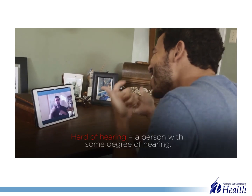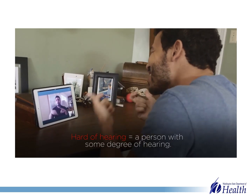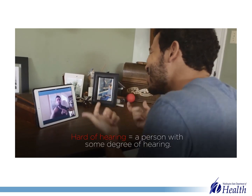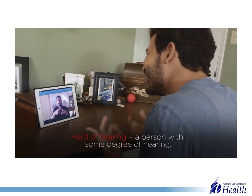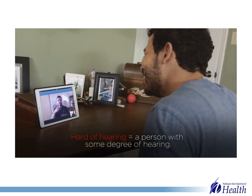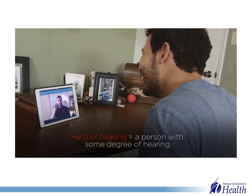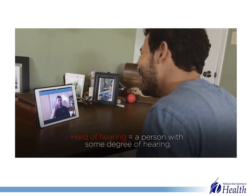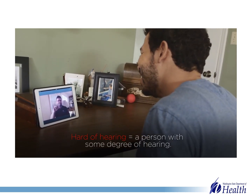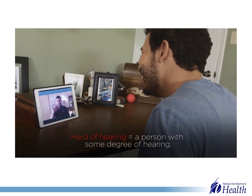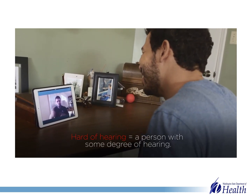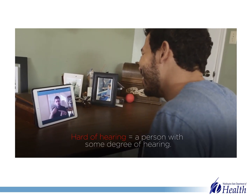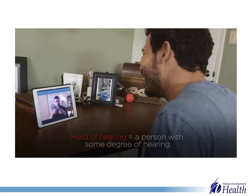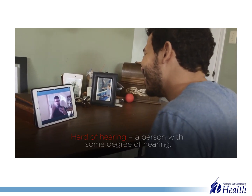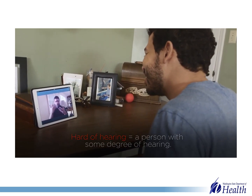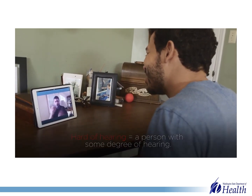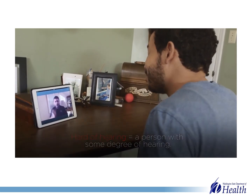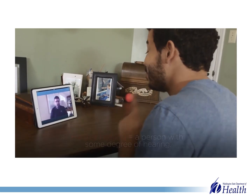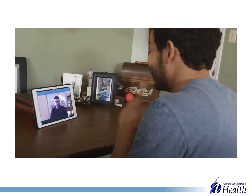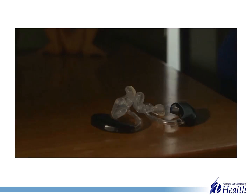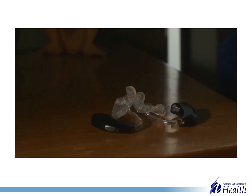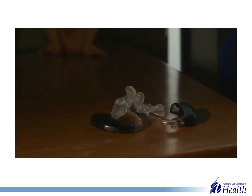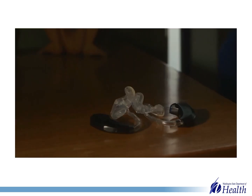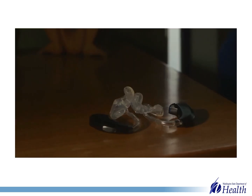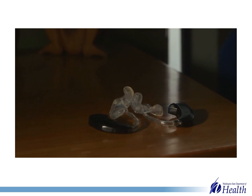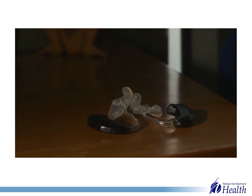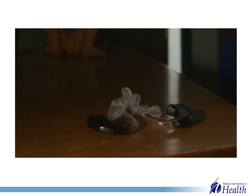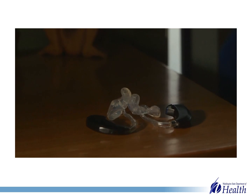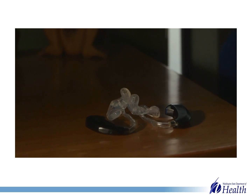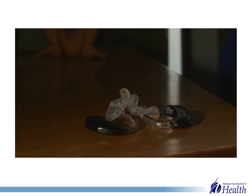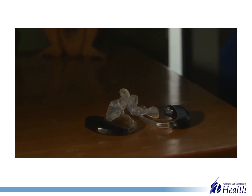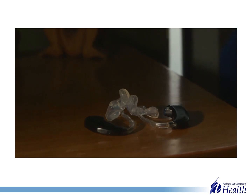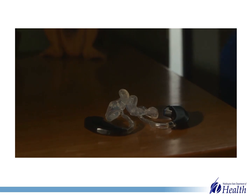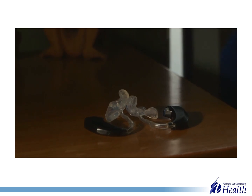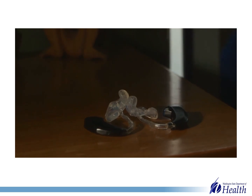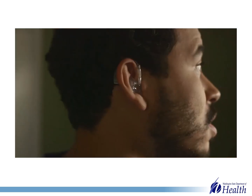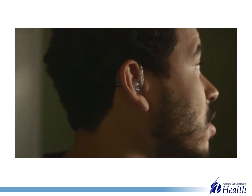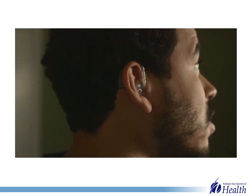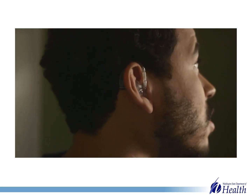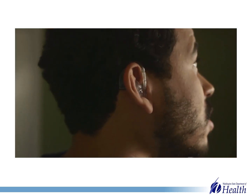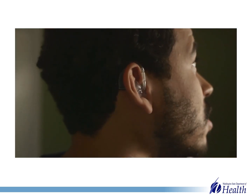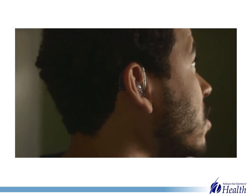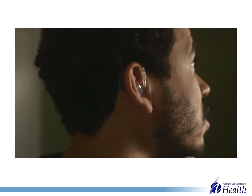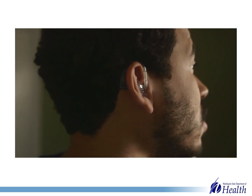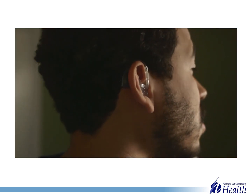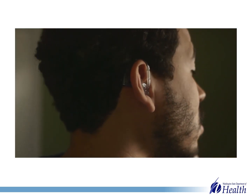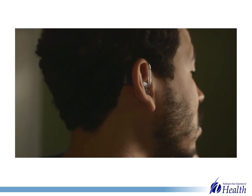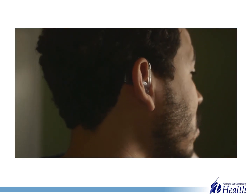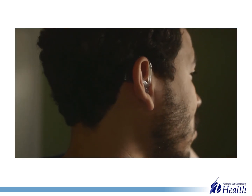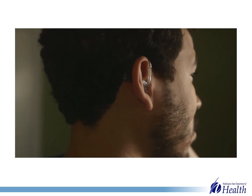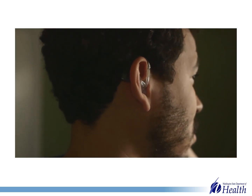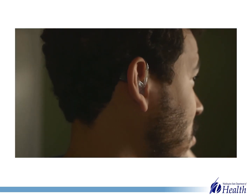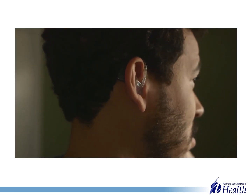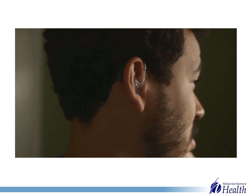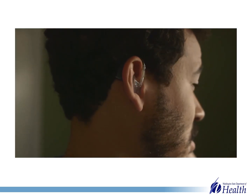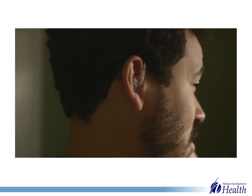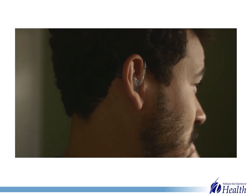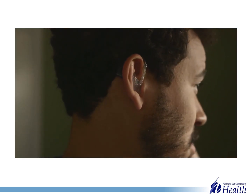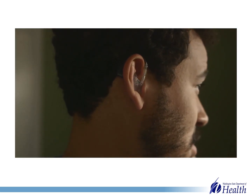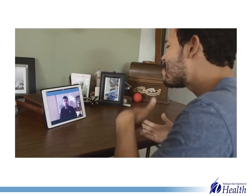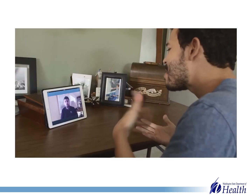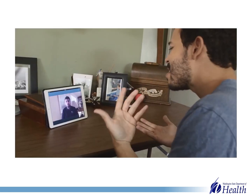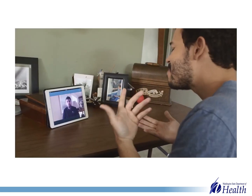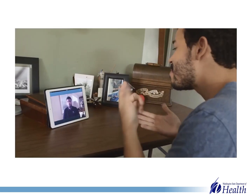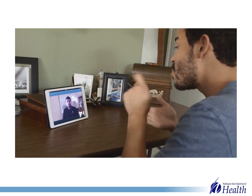and it's dependent on the individual. Hard of hearing people typically use hearing aids or other assistive devices like that. Culturally,